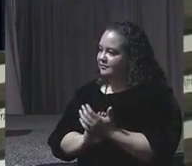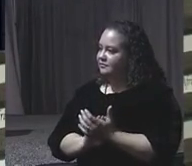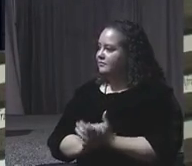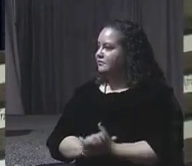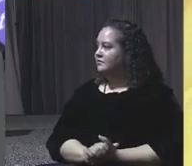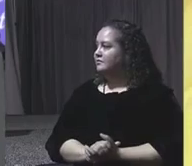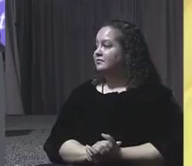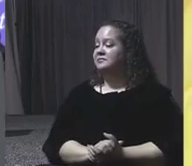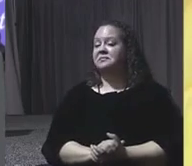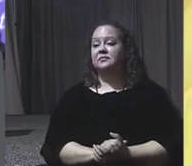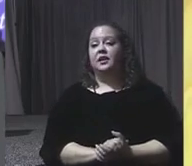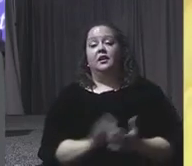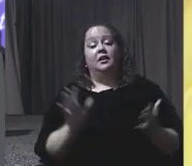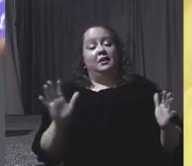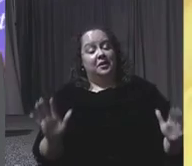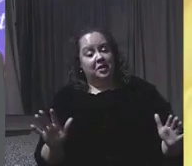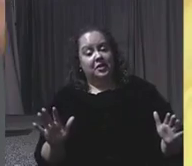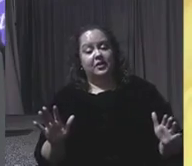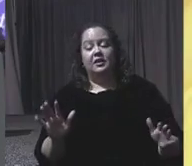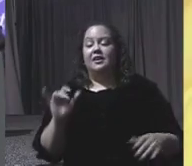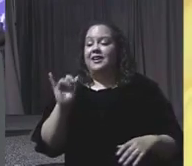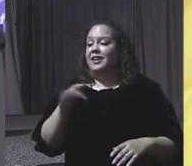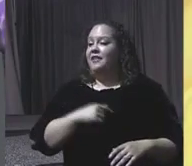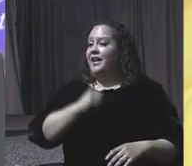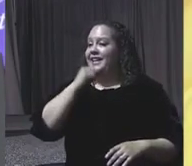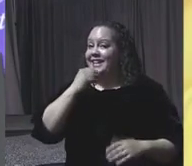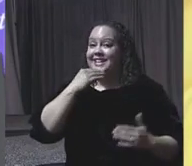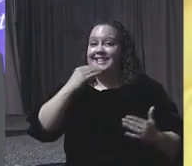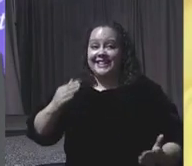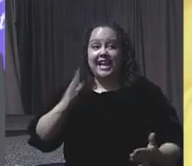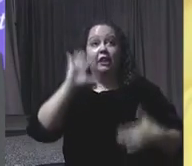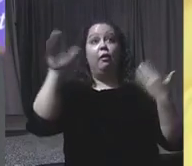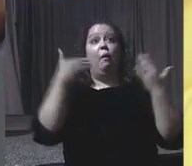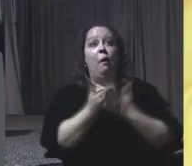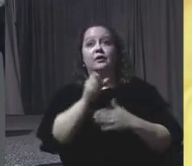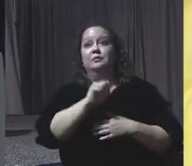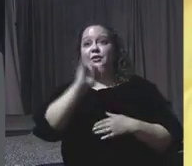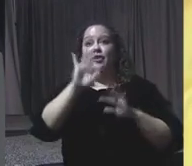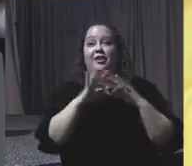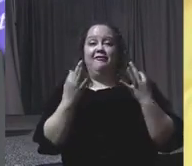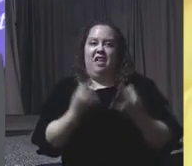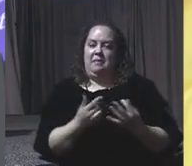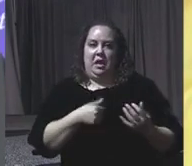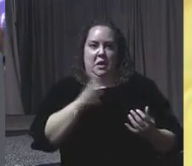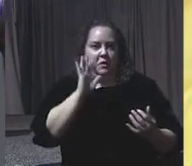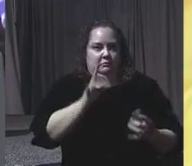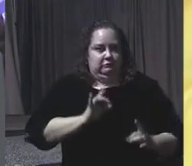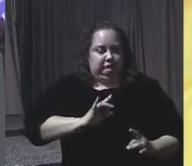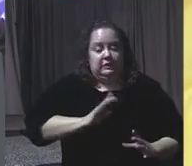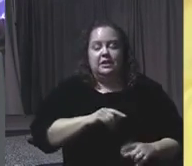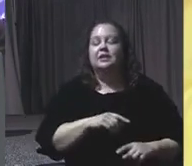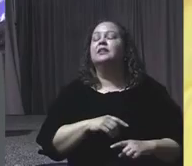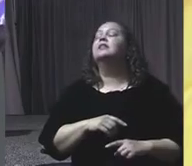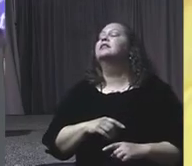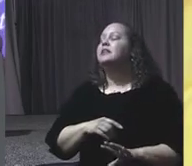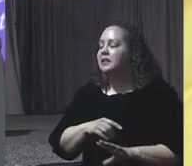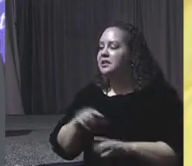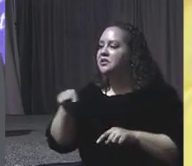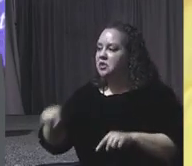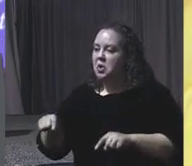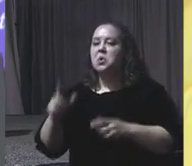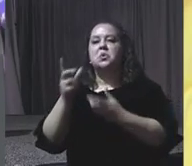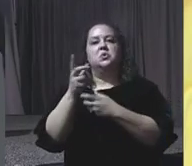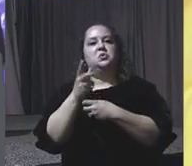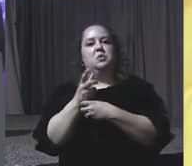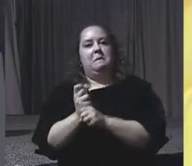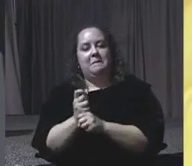So I would be remiss if I didn't thank the entire Smithsonian family for helping this museum make a way out of no way.